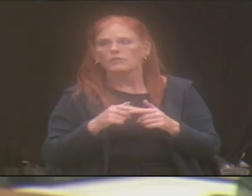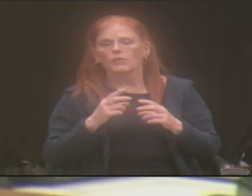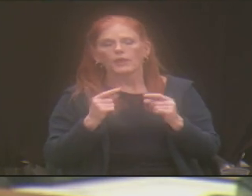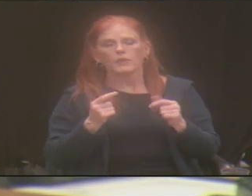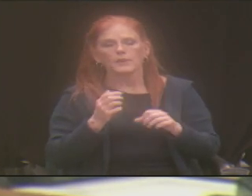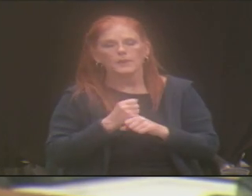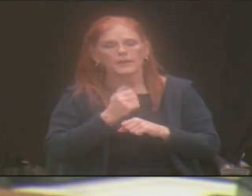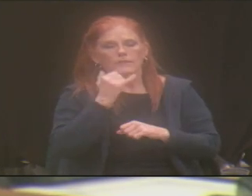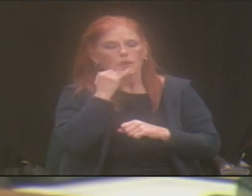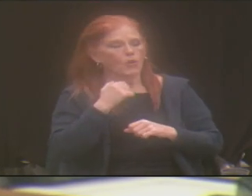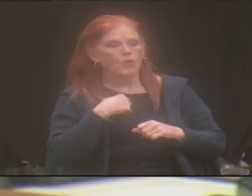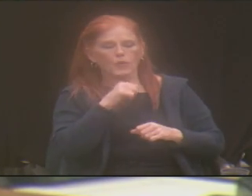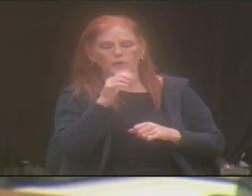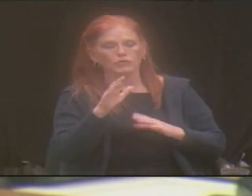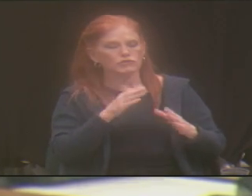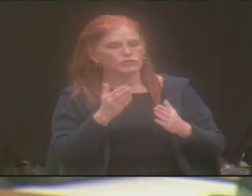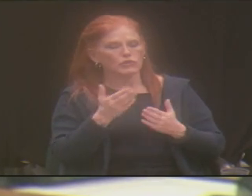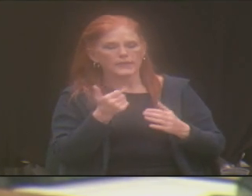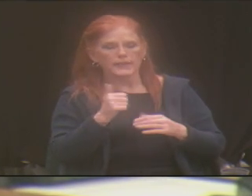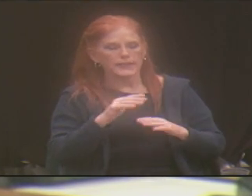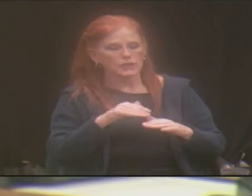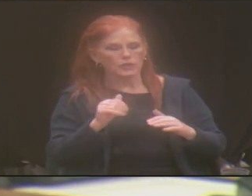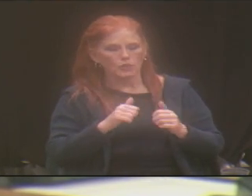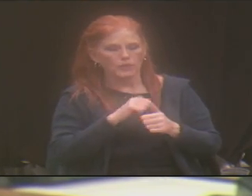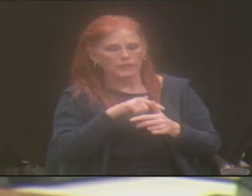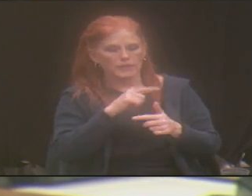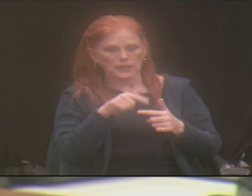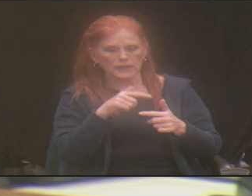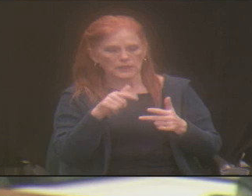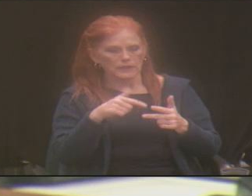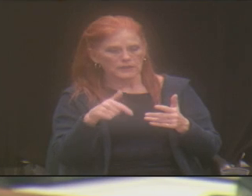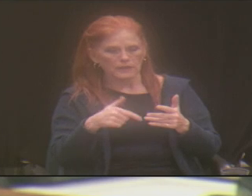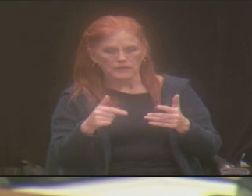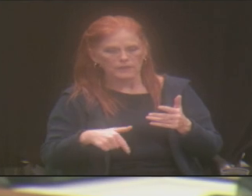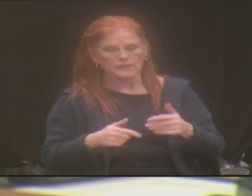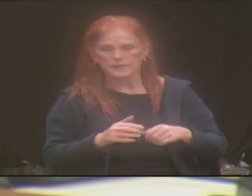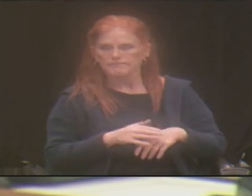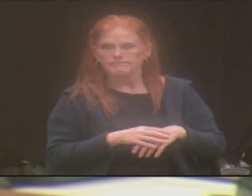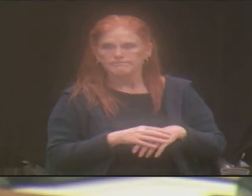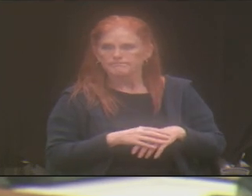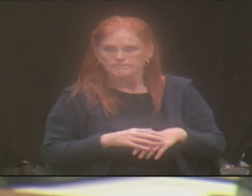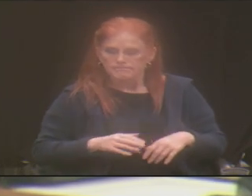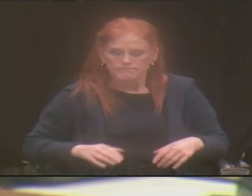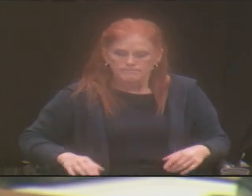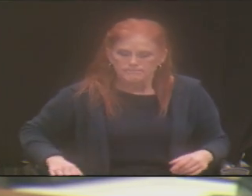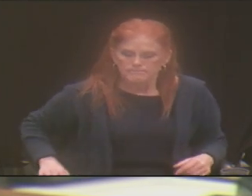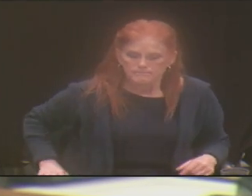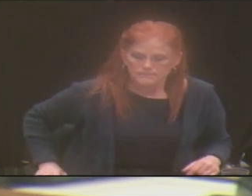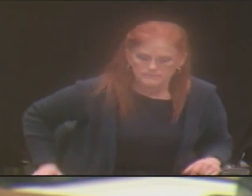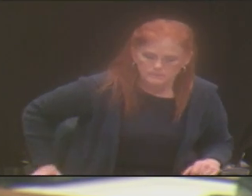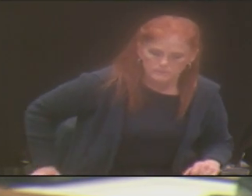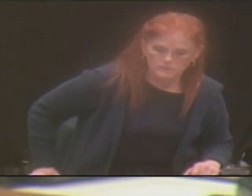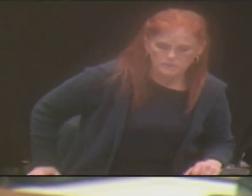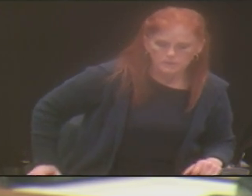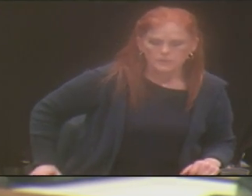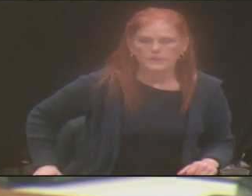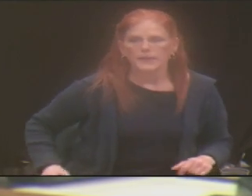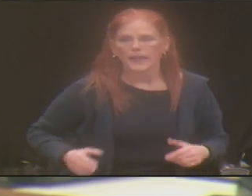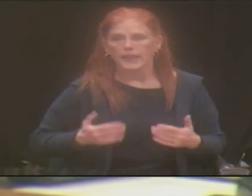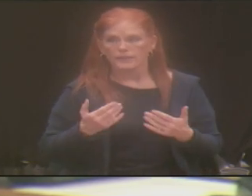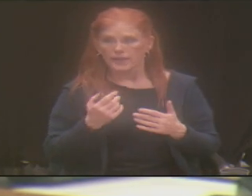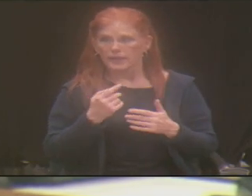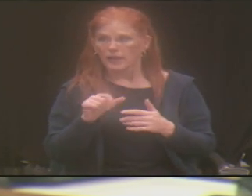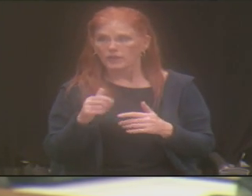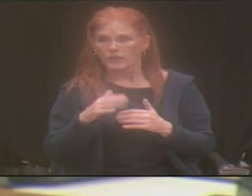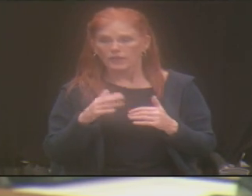call back and say we don't service any children on this, this, this, this. And then there just are no options